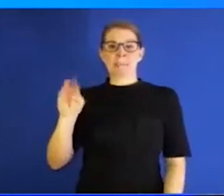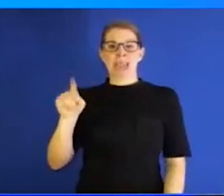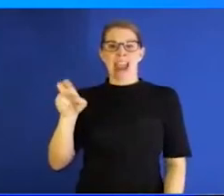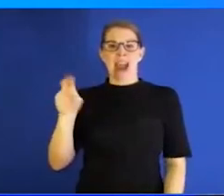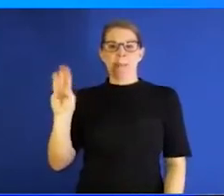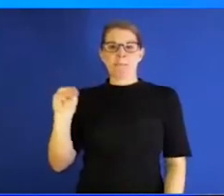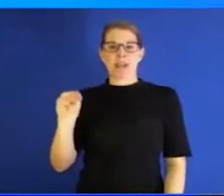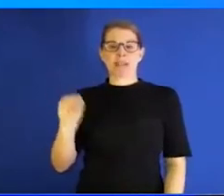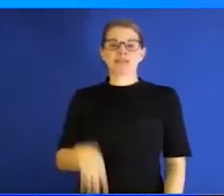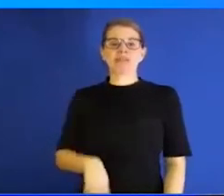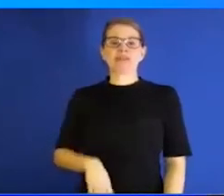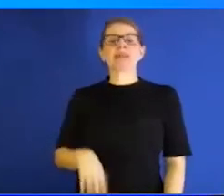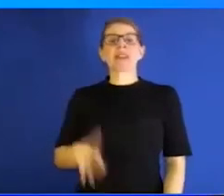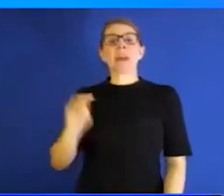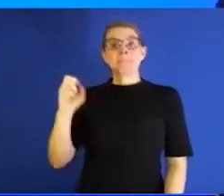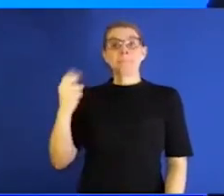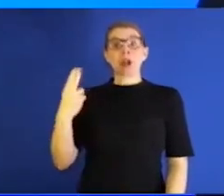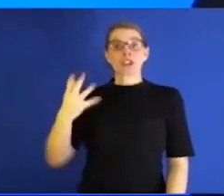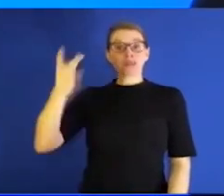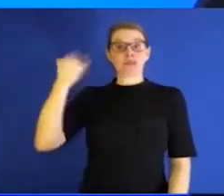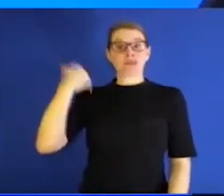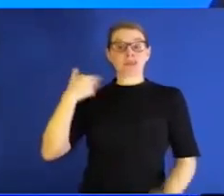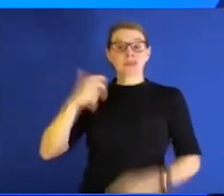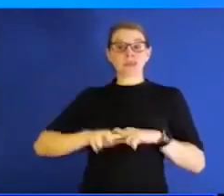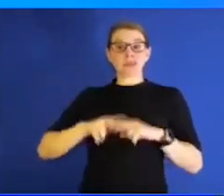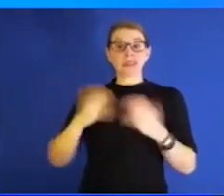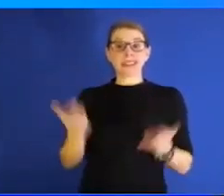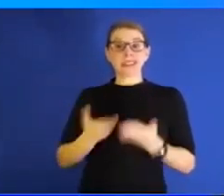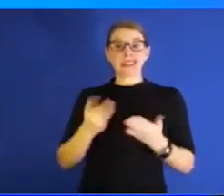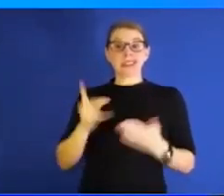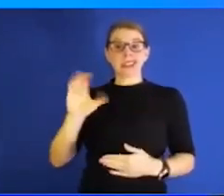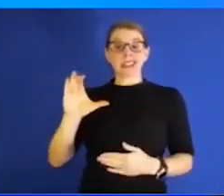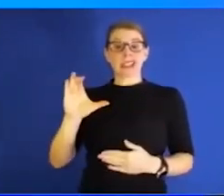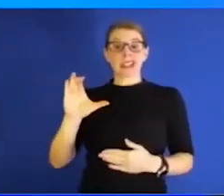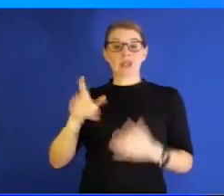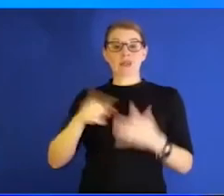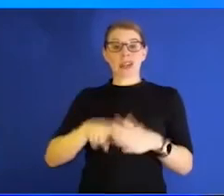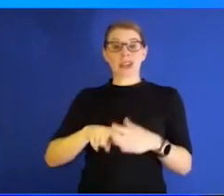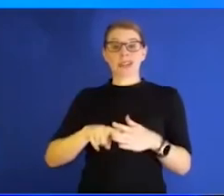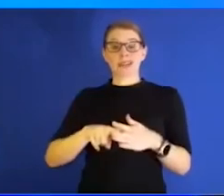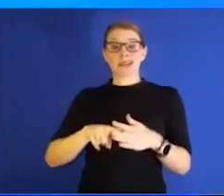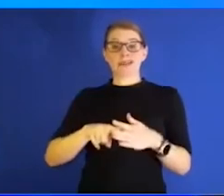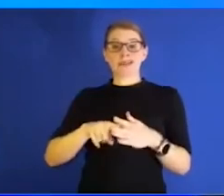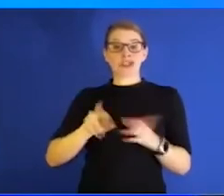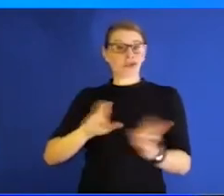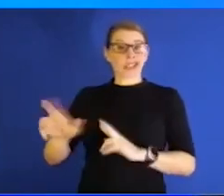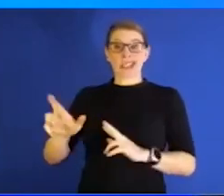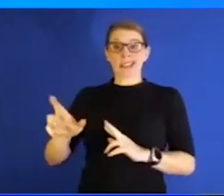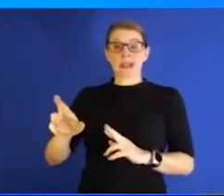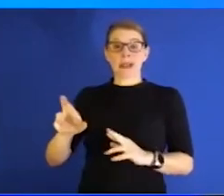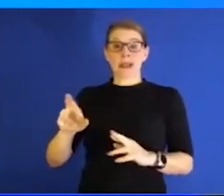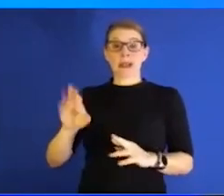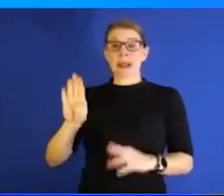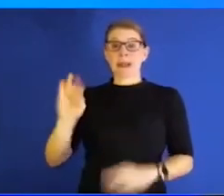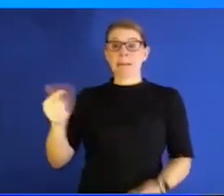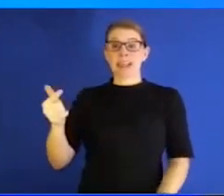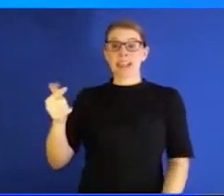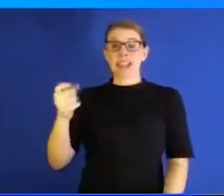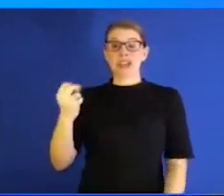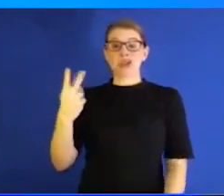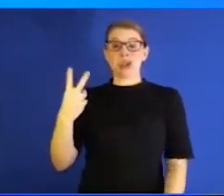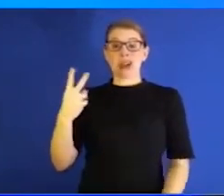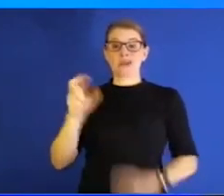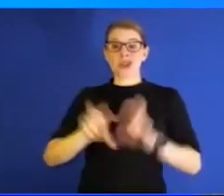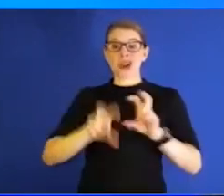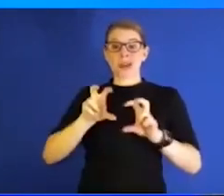obviously, we were all sitting here in Kansas City, getting ready to kick off the Big 12 tournament, which was also spring break for us